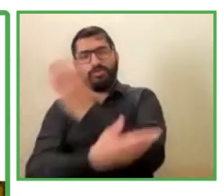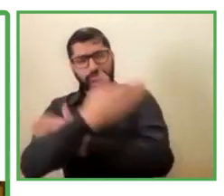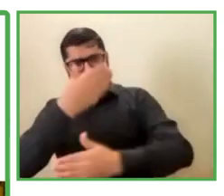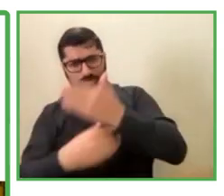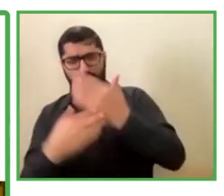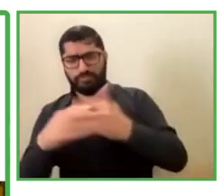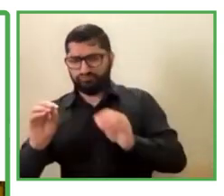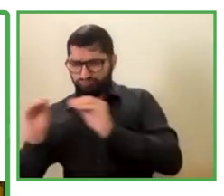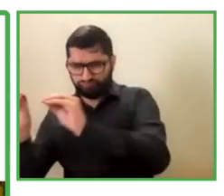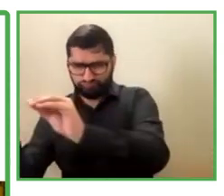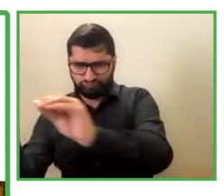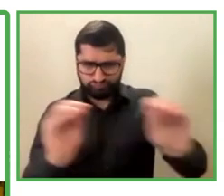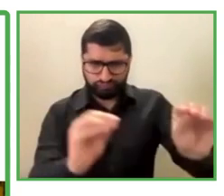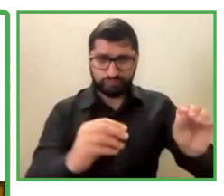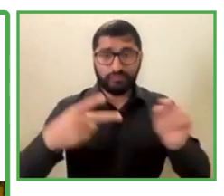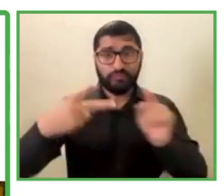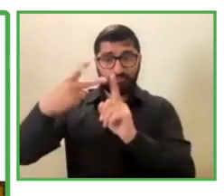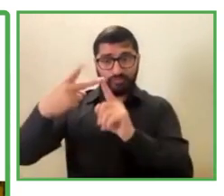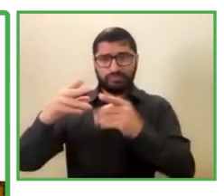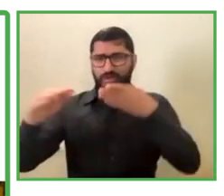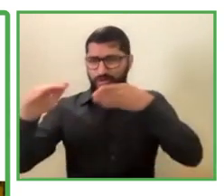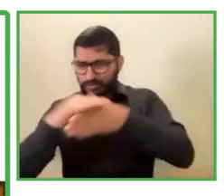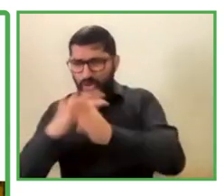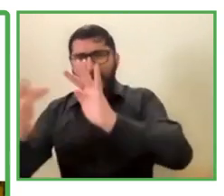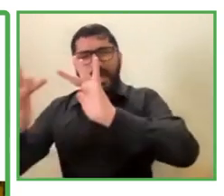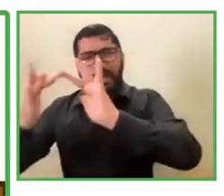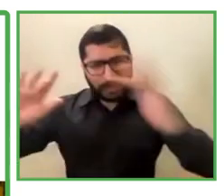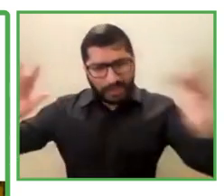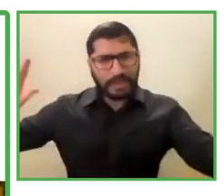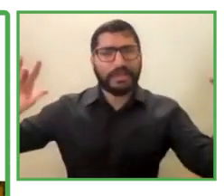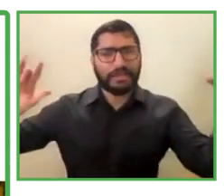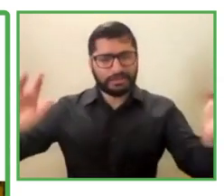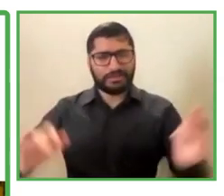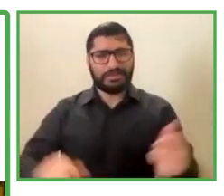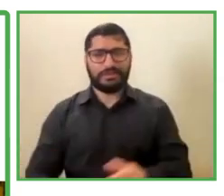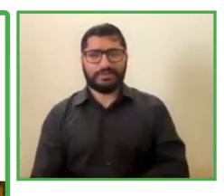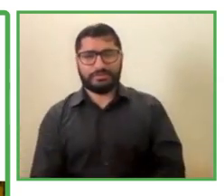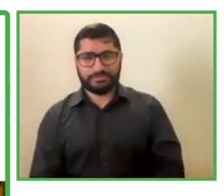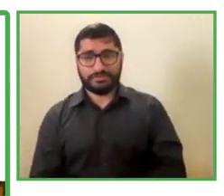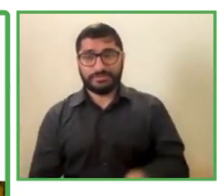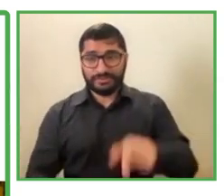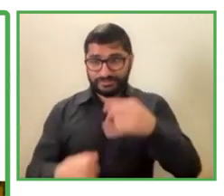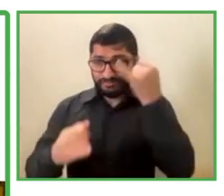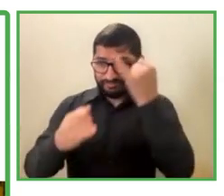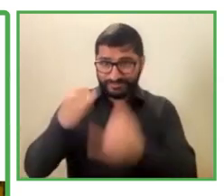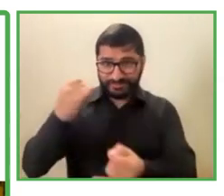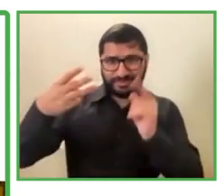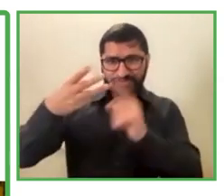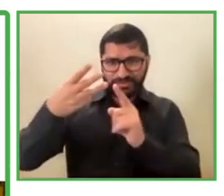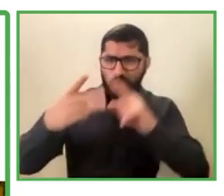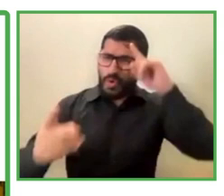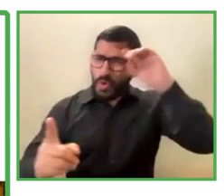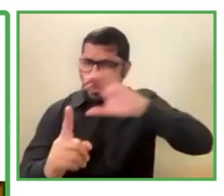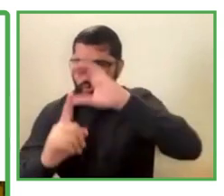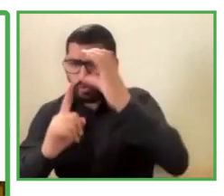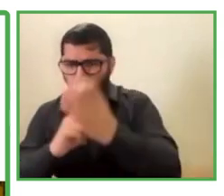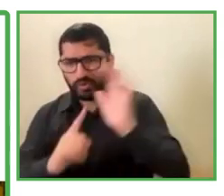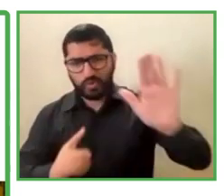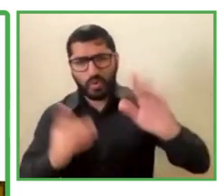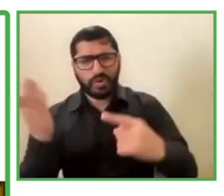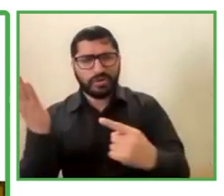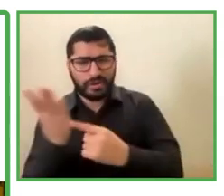Internet access also. They had to have this culture, technology culture. And